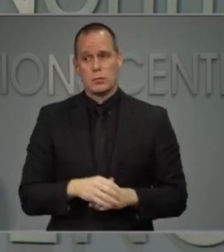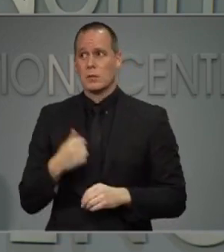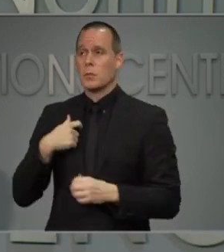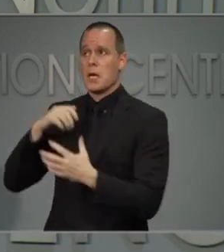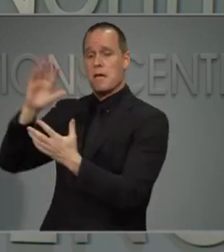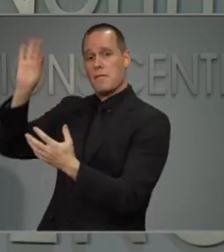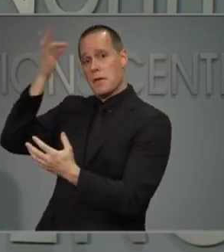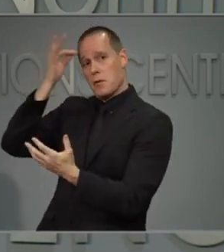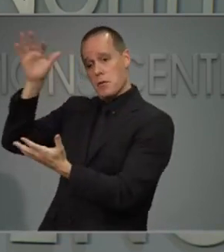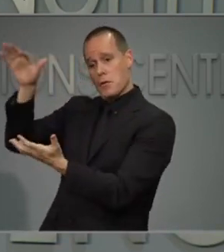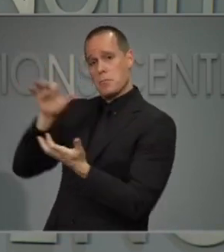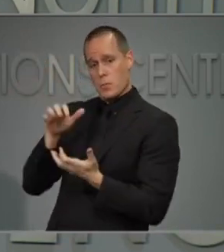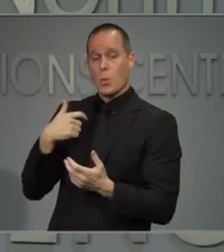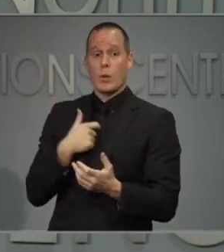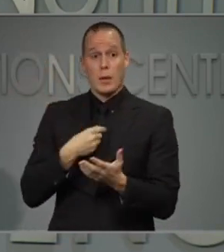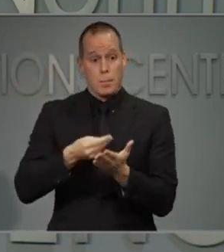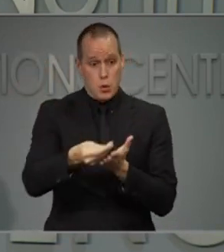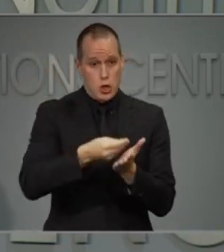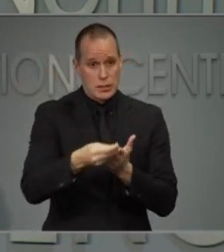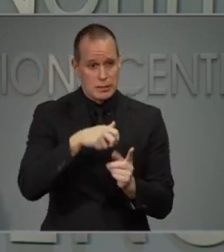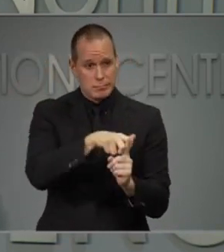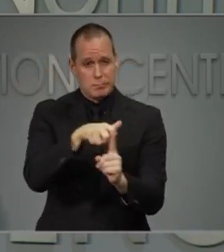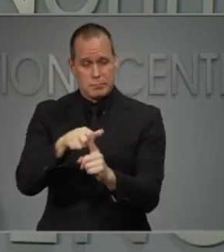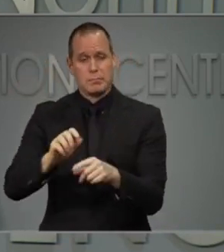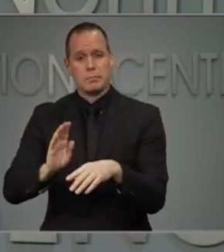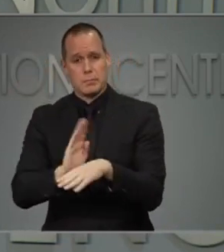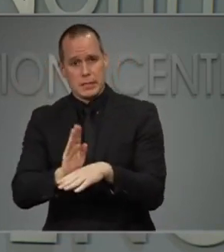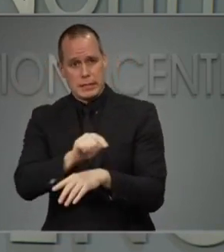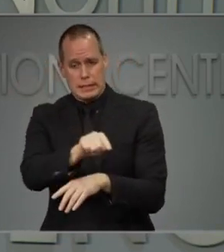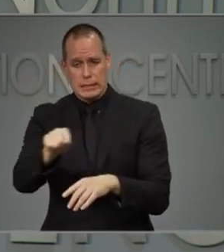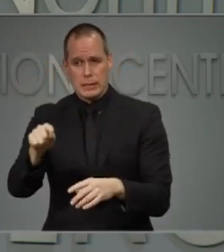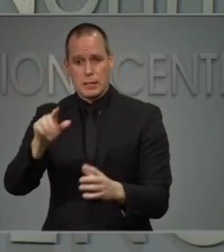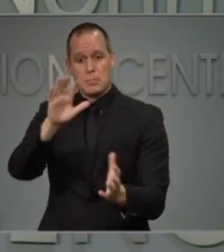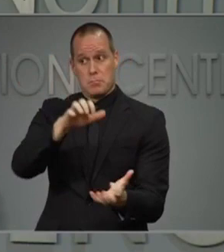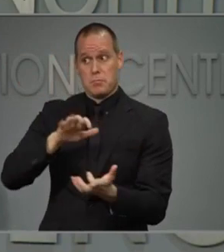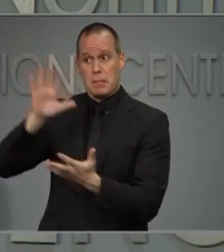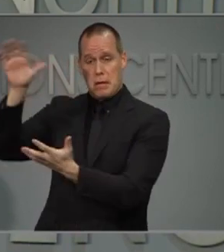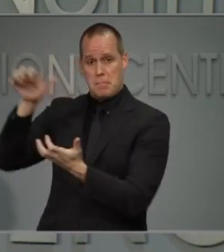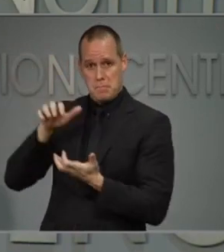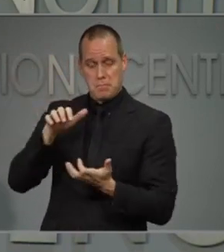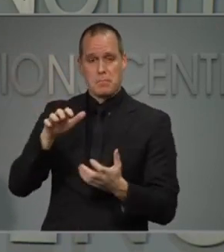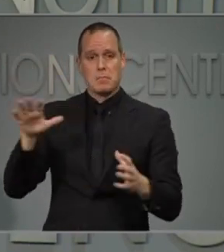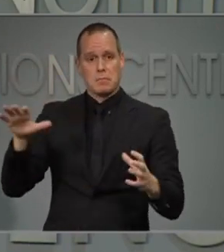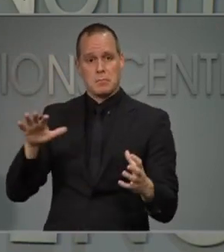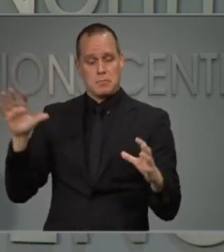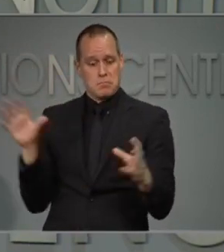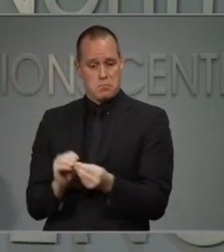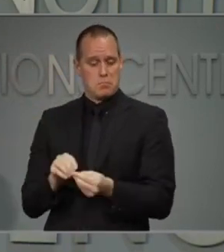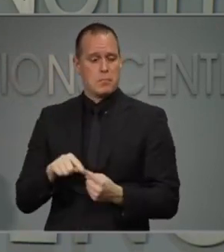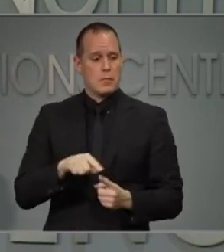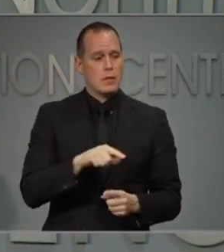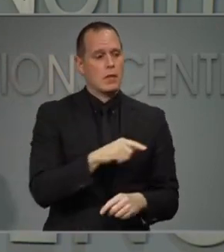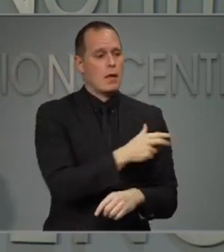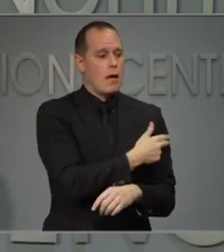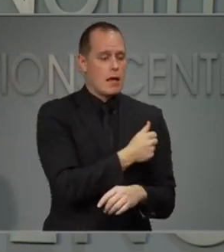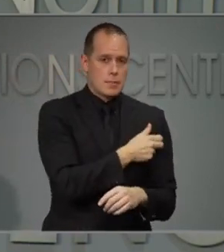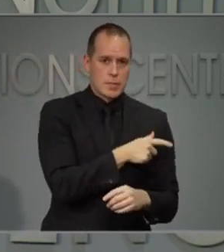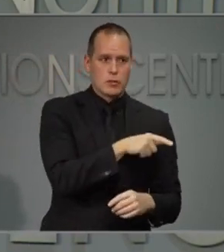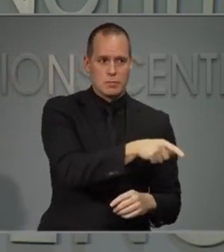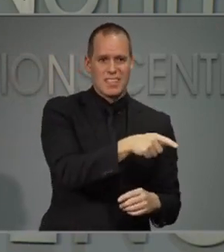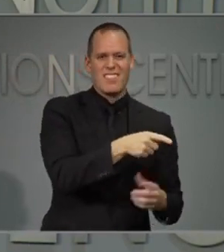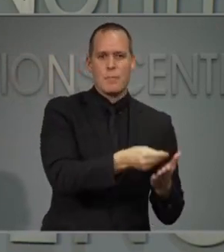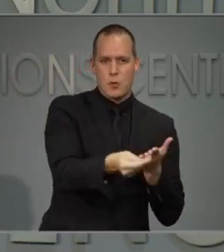purchasing and between what the local partners at the hospitals and at the county level are purchasing